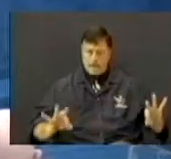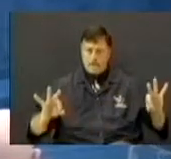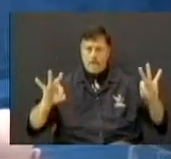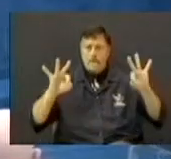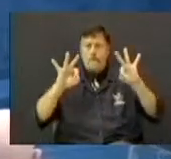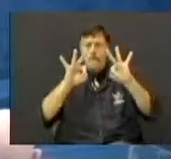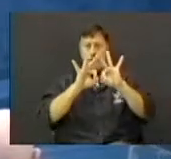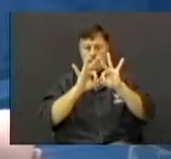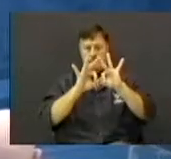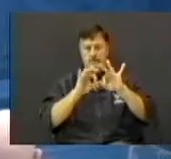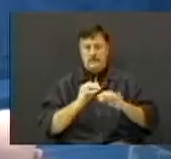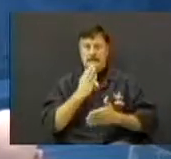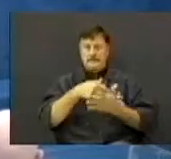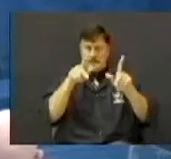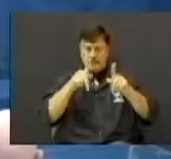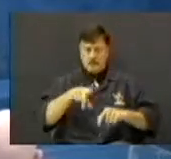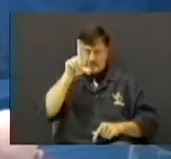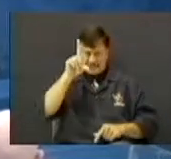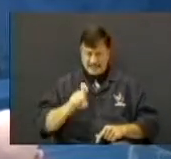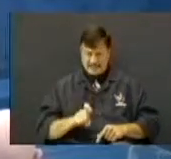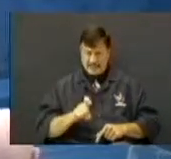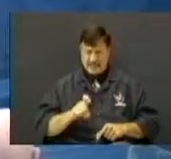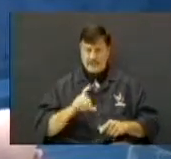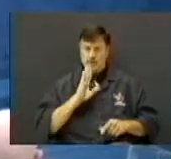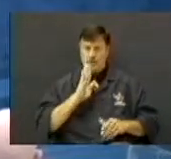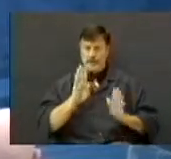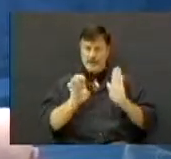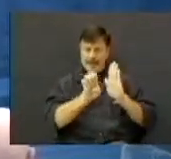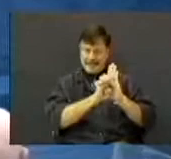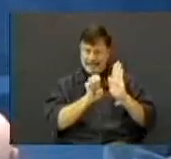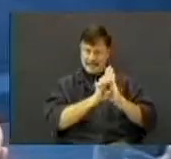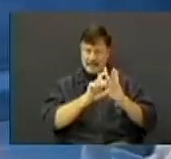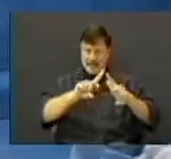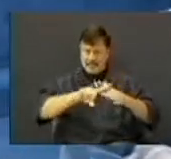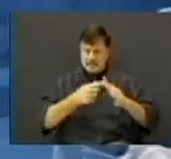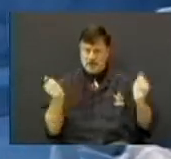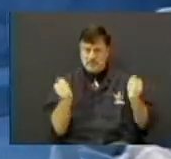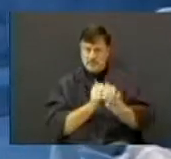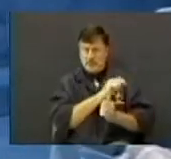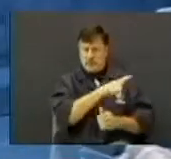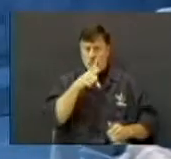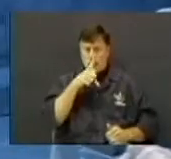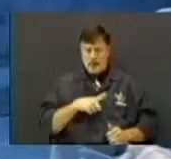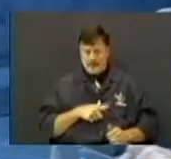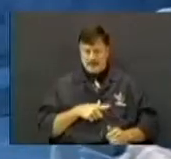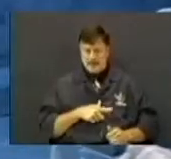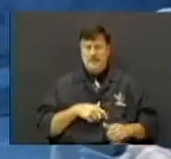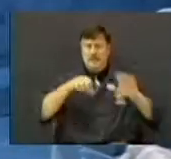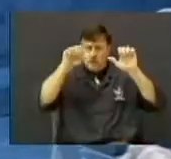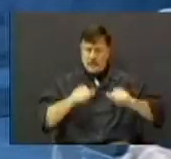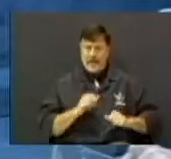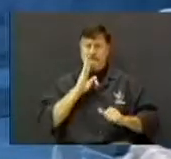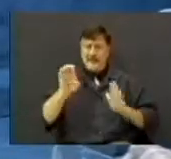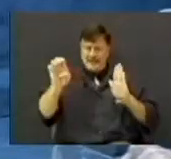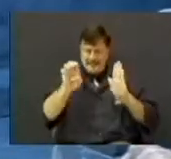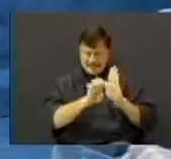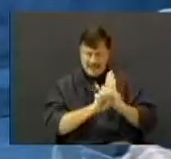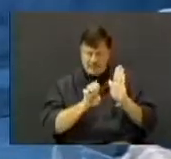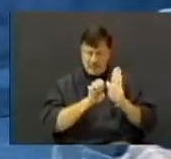Somebody say amen. Somebody needs you to be an example. It starts with you ladies. Hey, ladies, you can be an example.